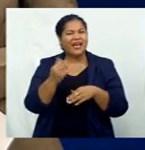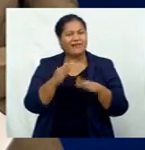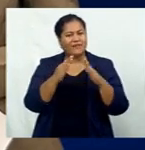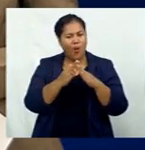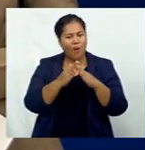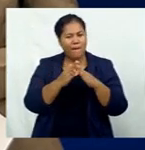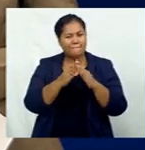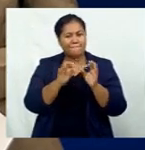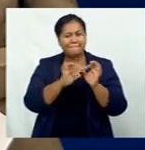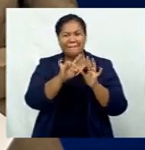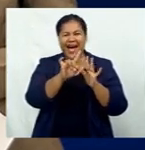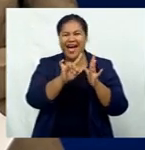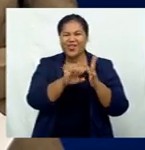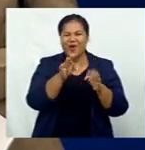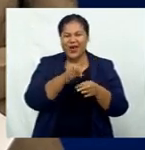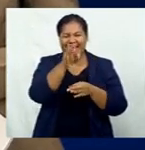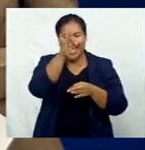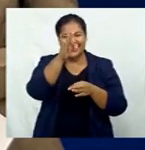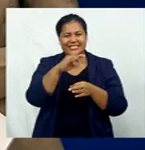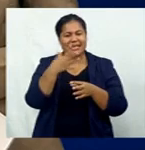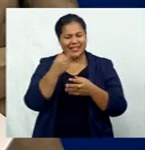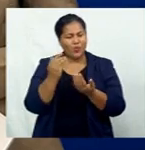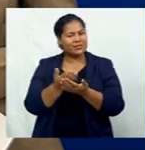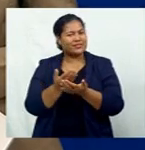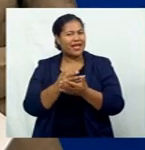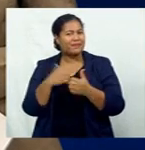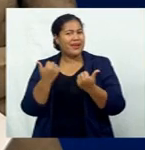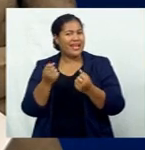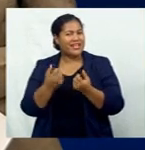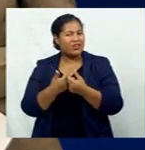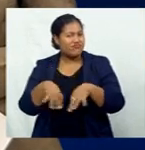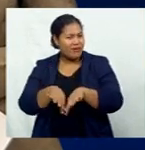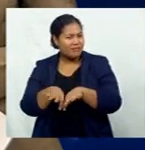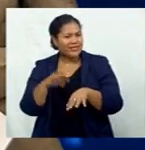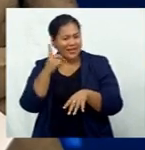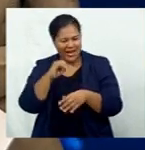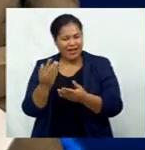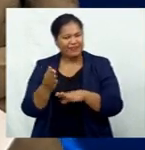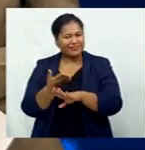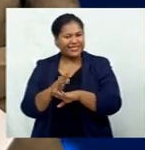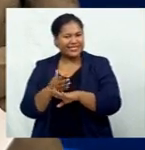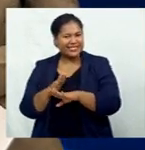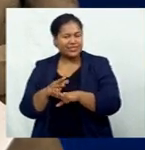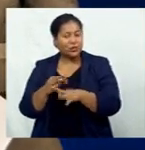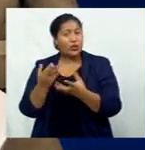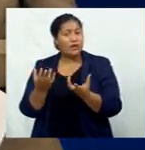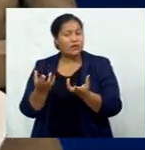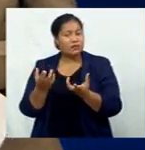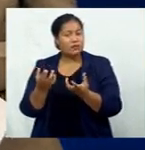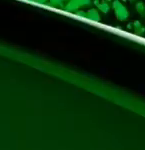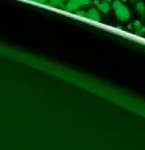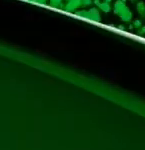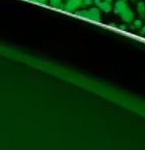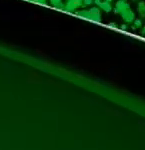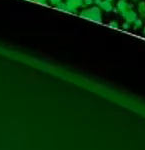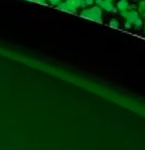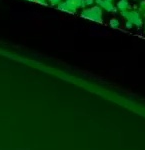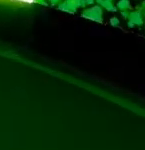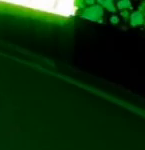system that will save tons of waste and produce clean, renewable energy for cooking. Eleanor Tarangayview has the details.